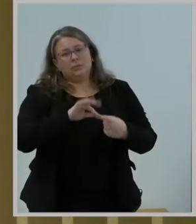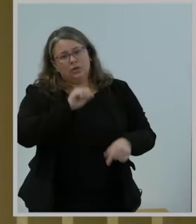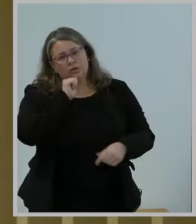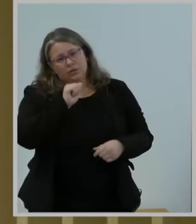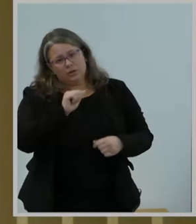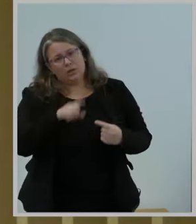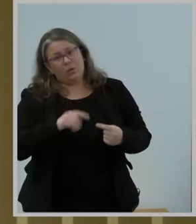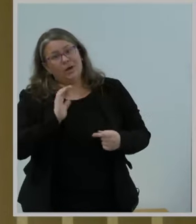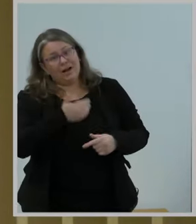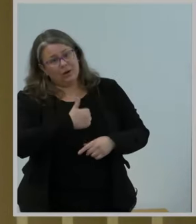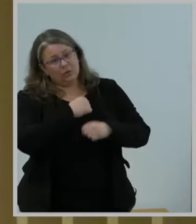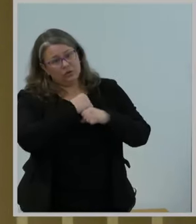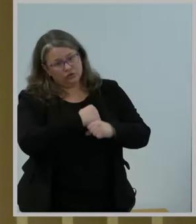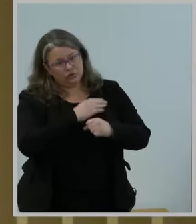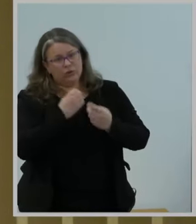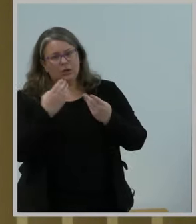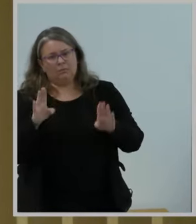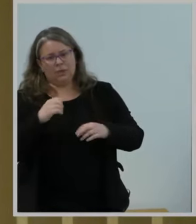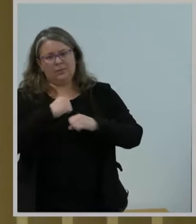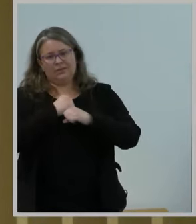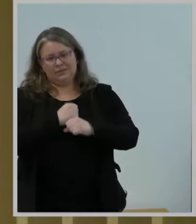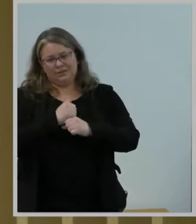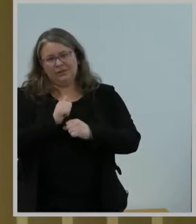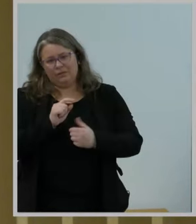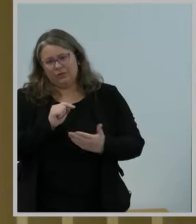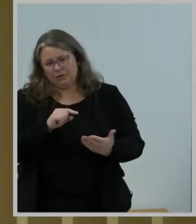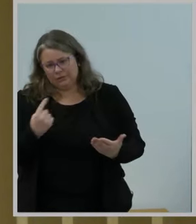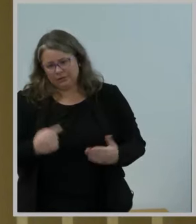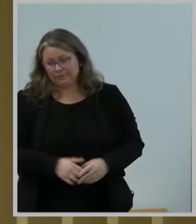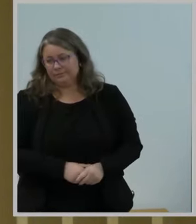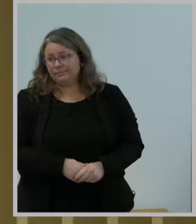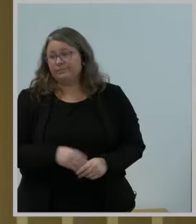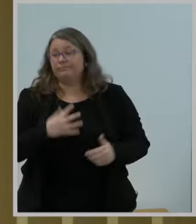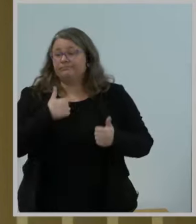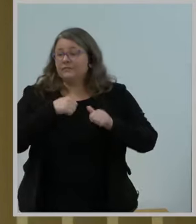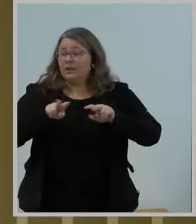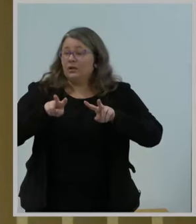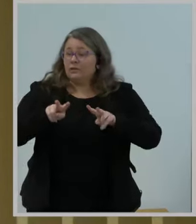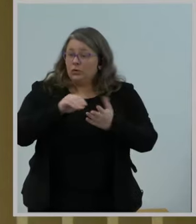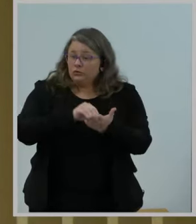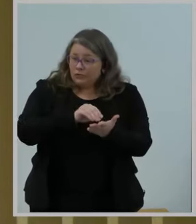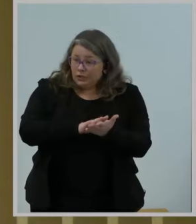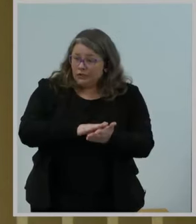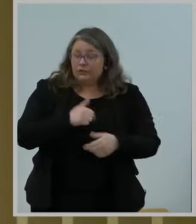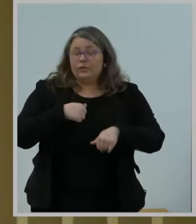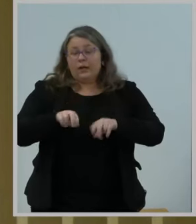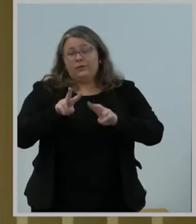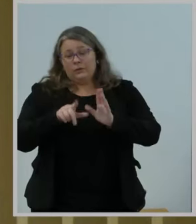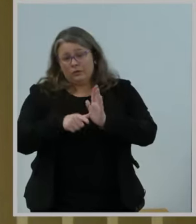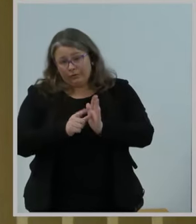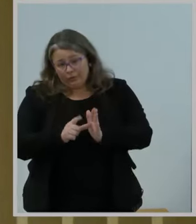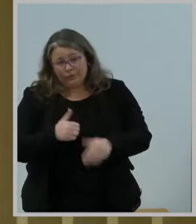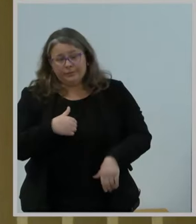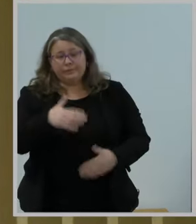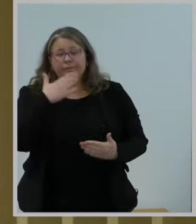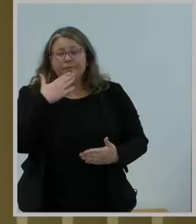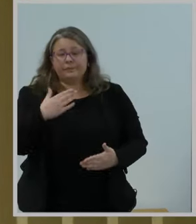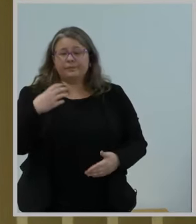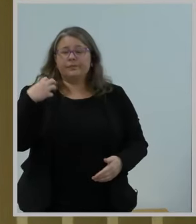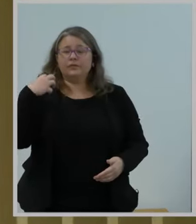state. I do look forward to the record, reviewing it. I thank the chairwoman and the team for